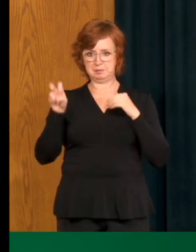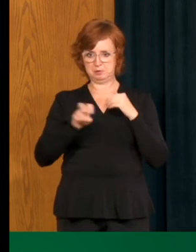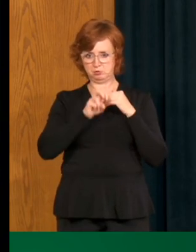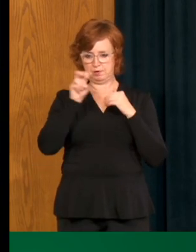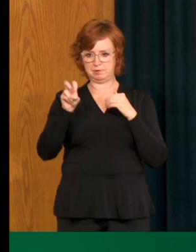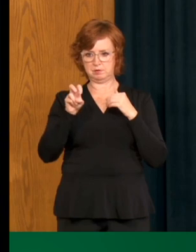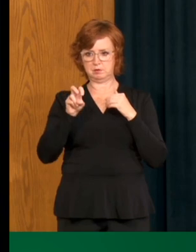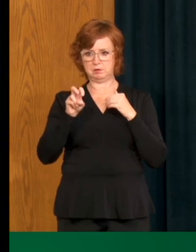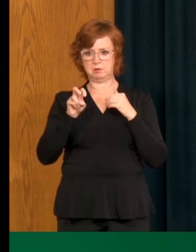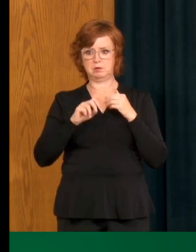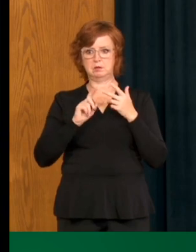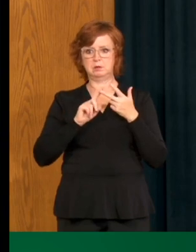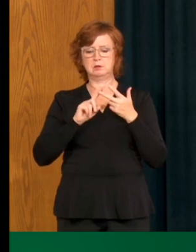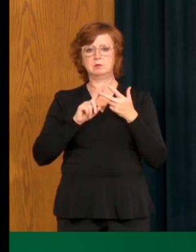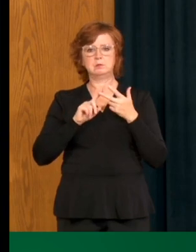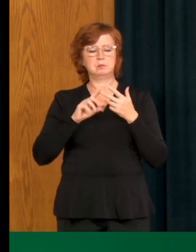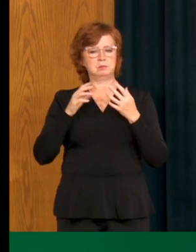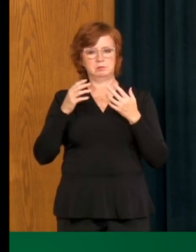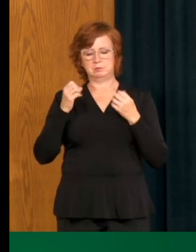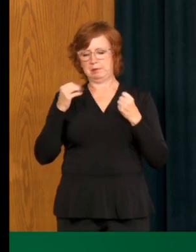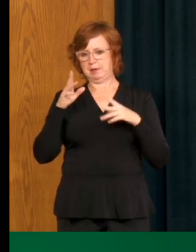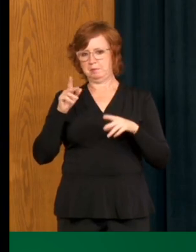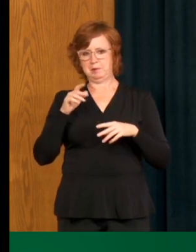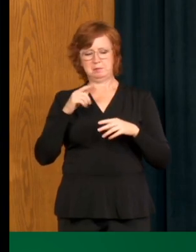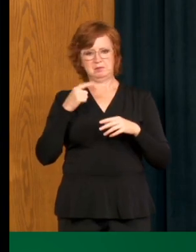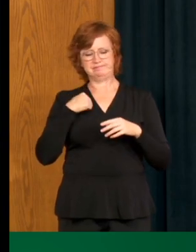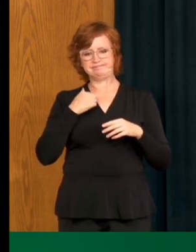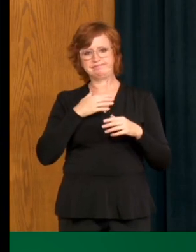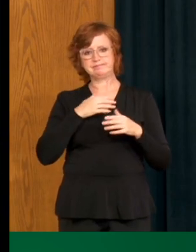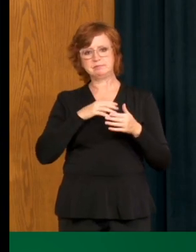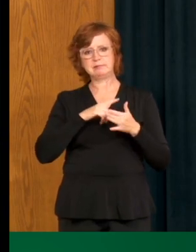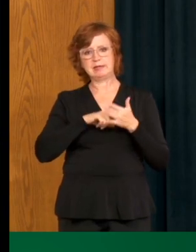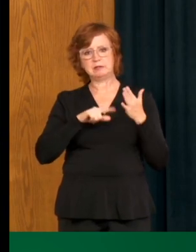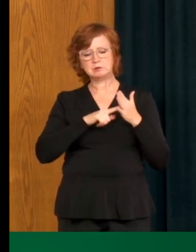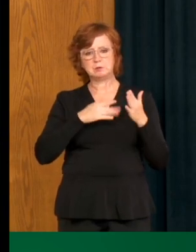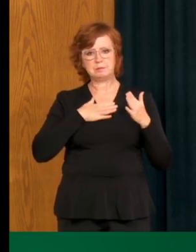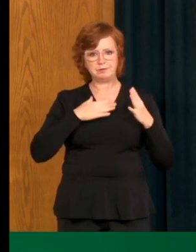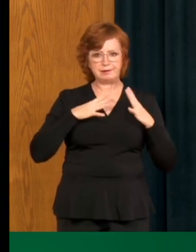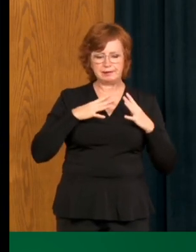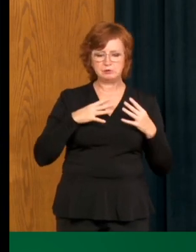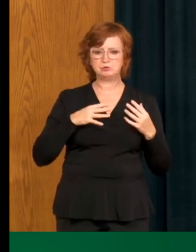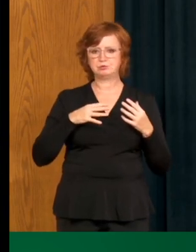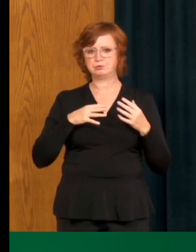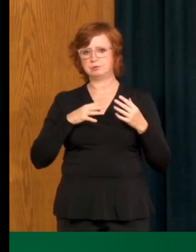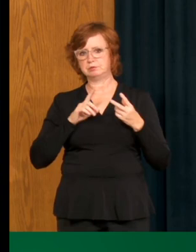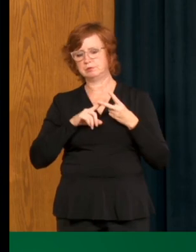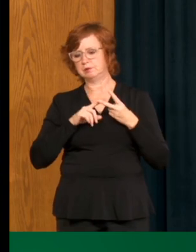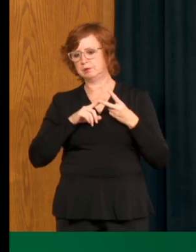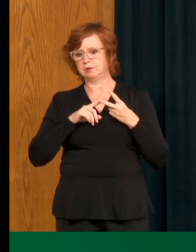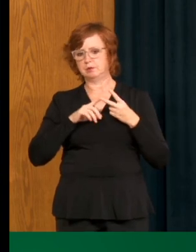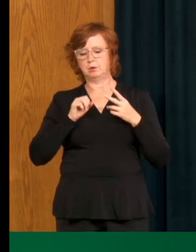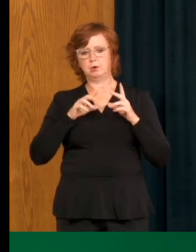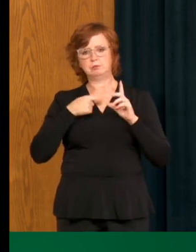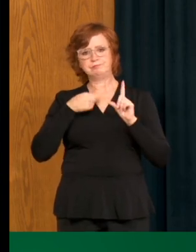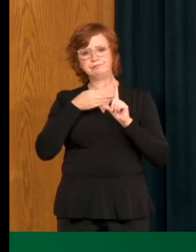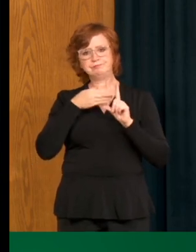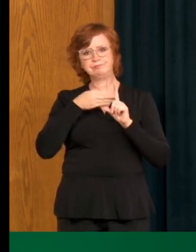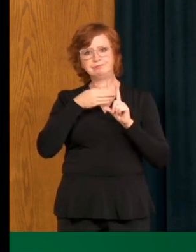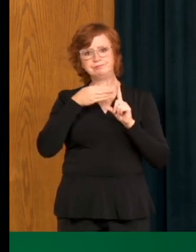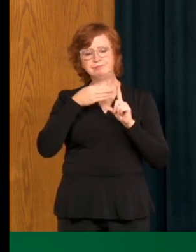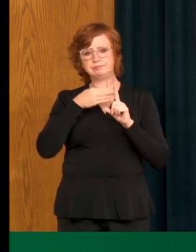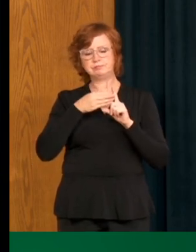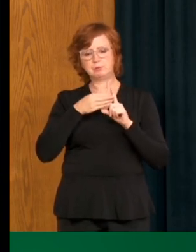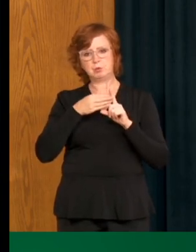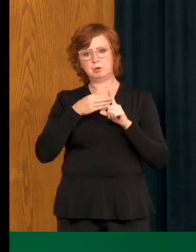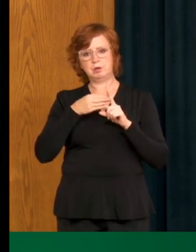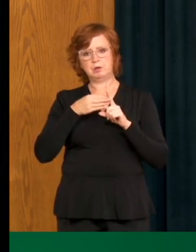majority of Saskatchewan people have limited their travel to a certain number of people out of their community going to the same places and to only essential